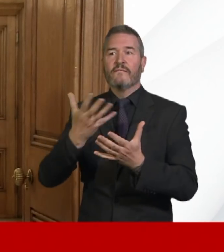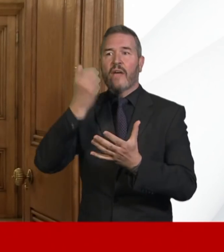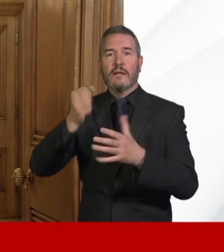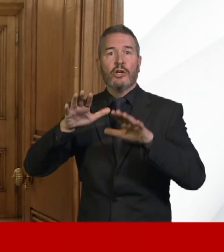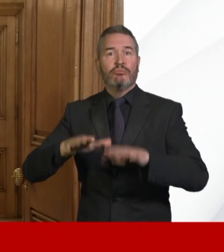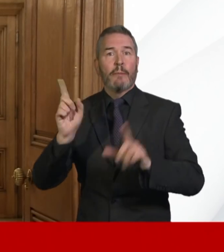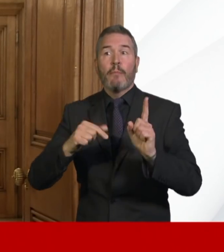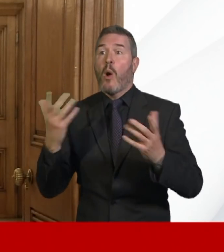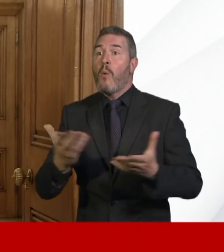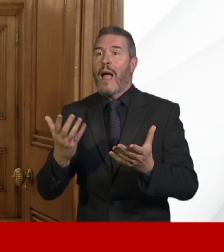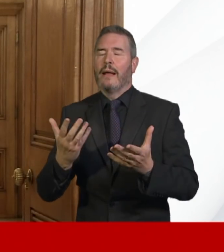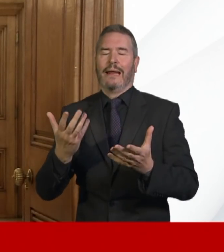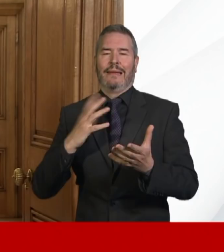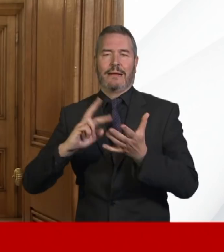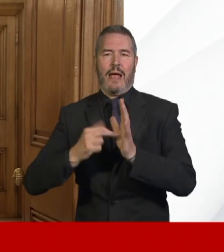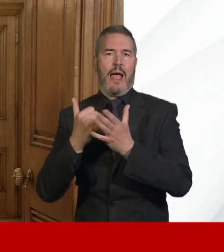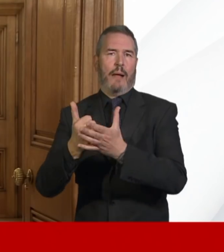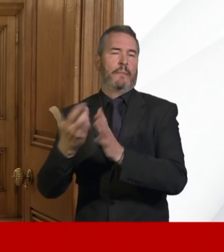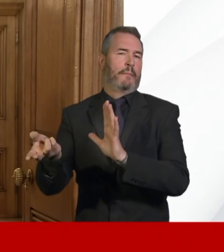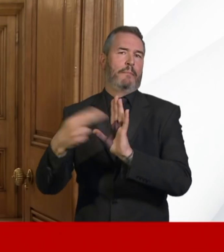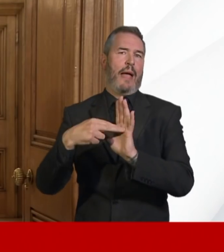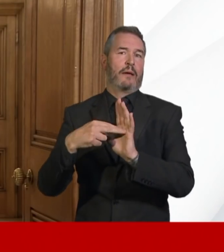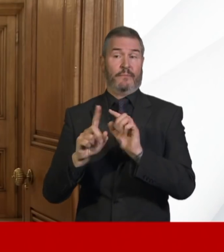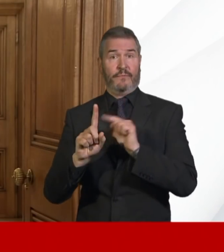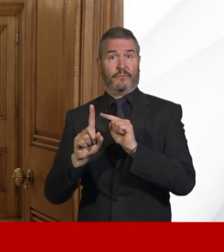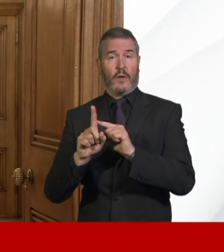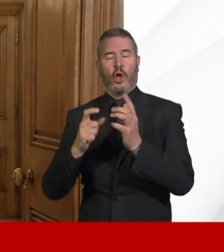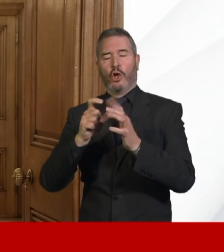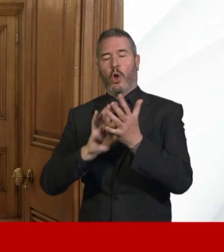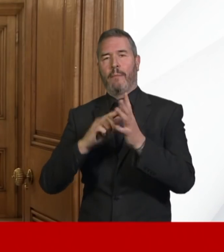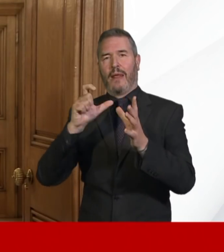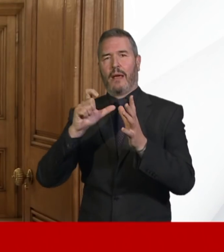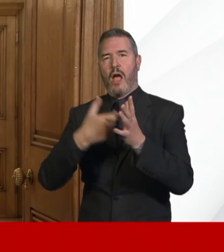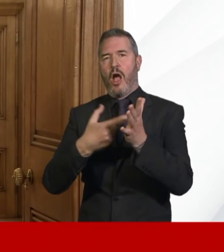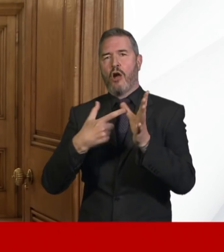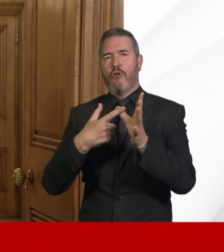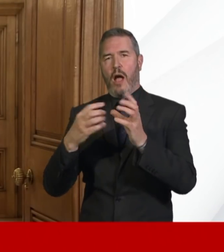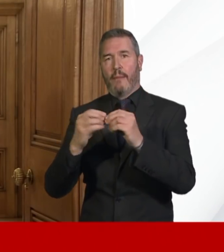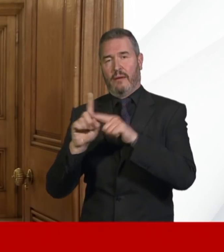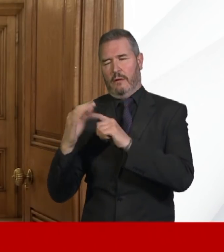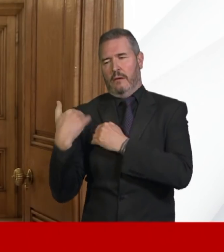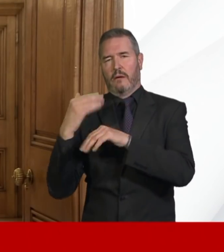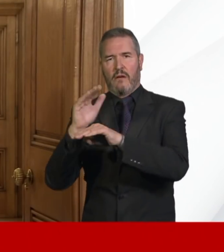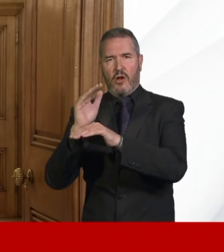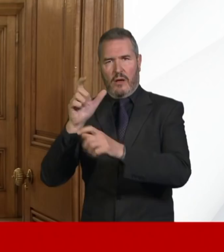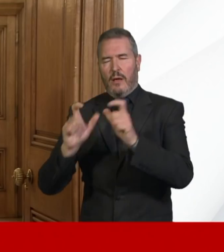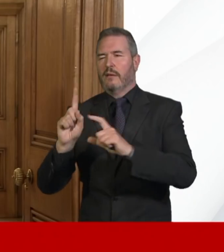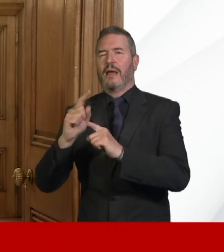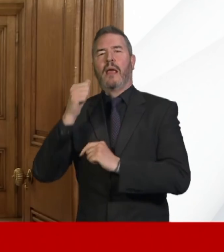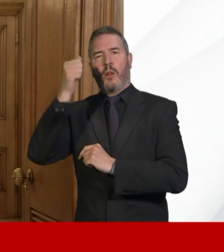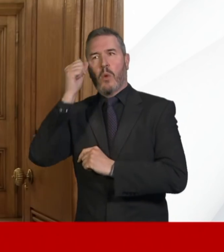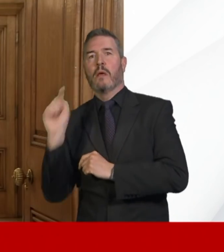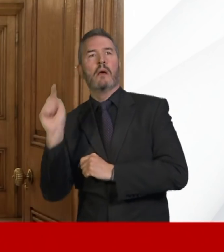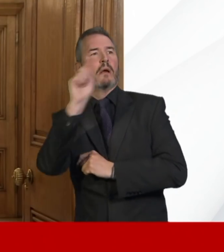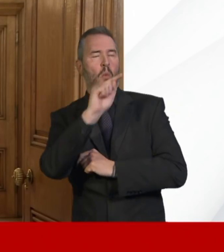bring those citizens back to the UK. And he spent this weekend speaking with his counterparts in a range of countries where there are citizens